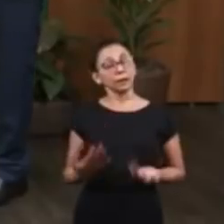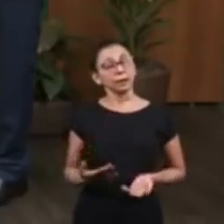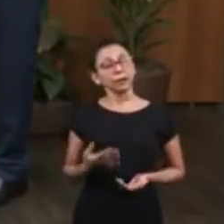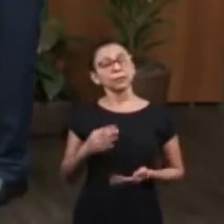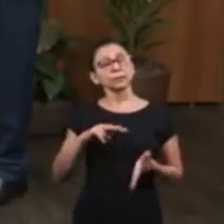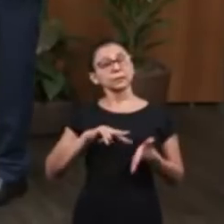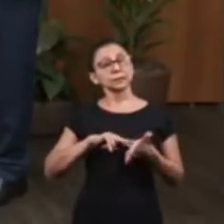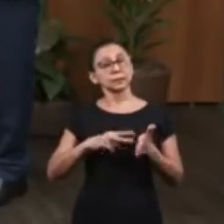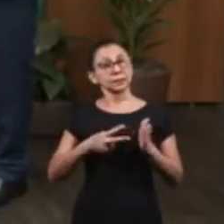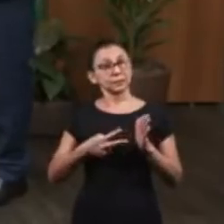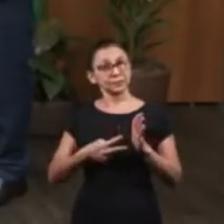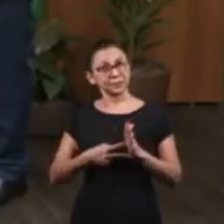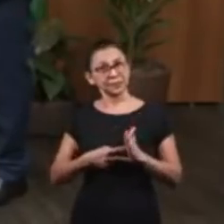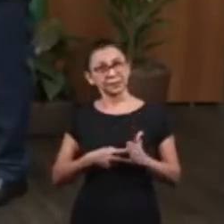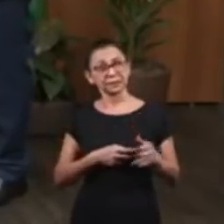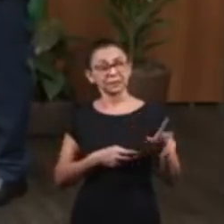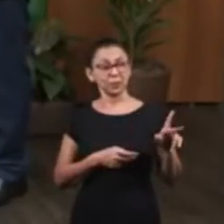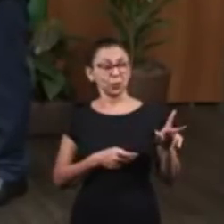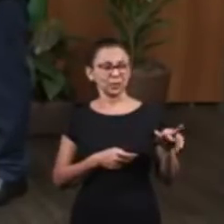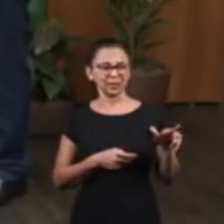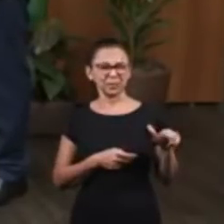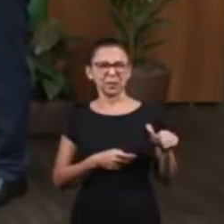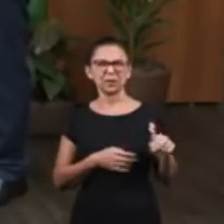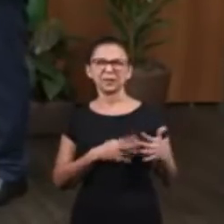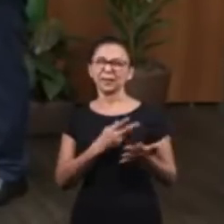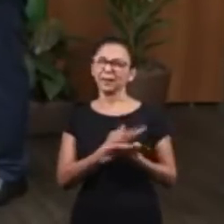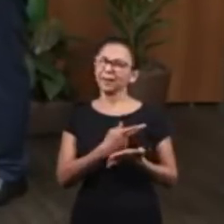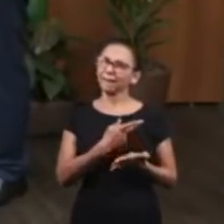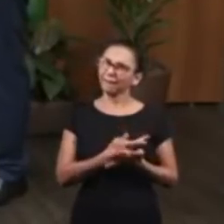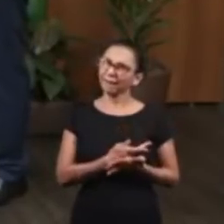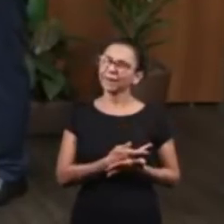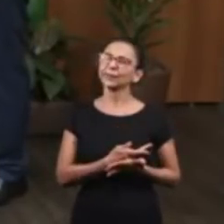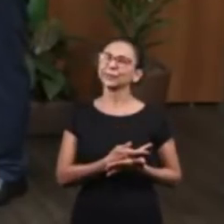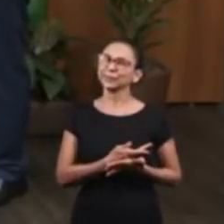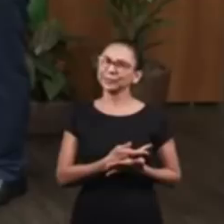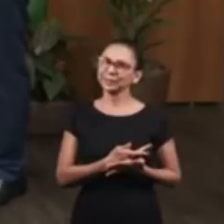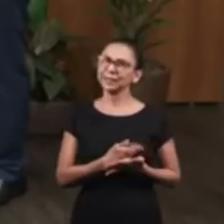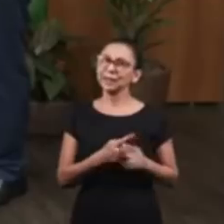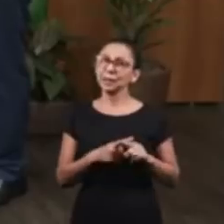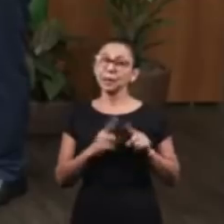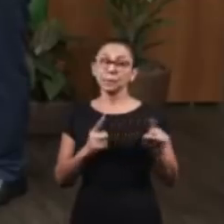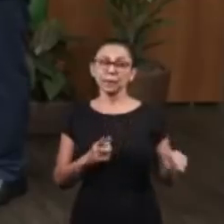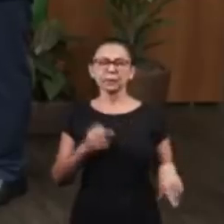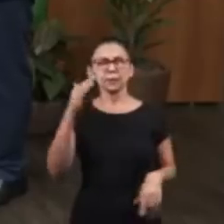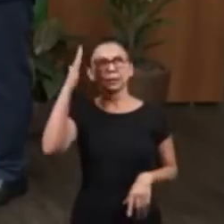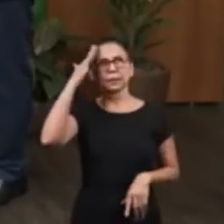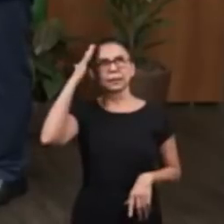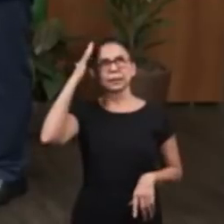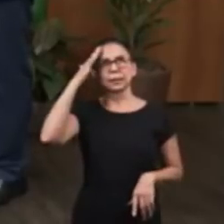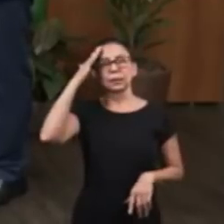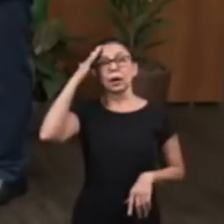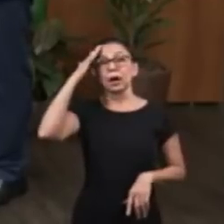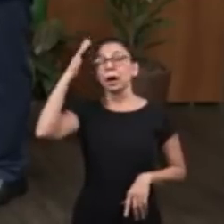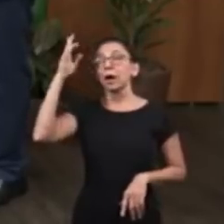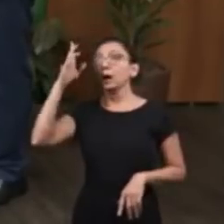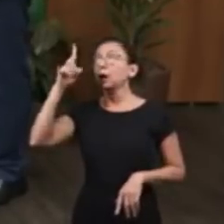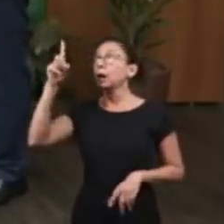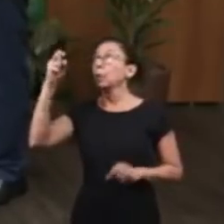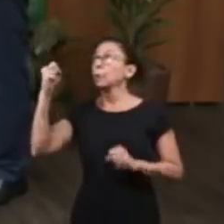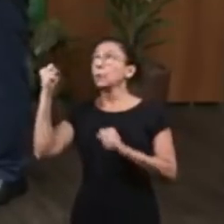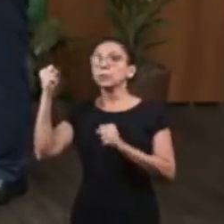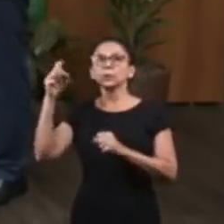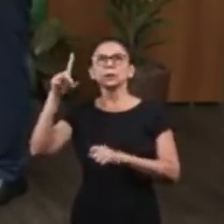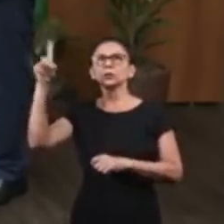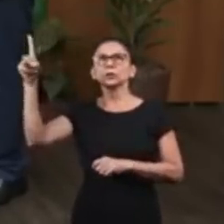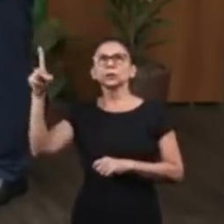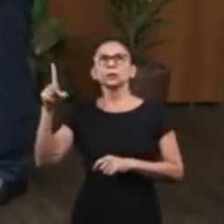It is interesting to note here that despite their mistakes, all of the mistakes that they had made in